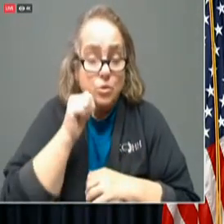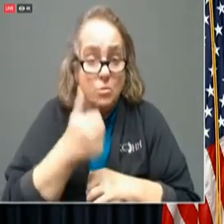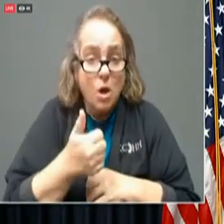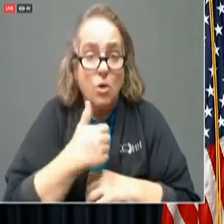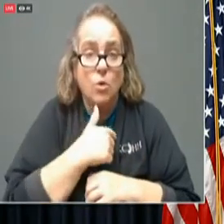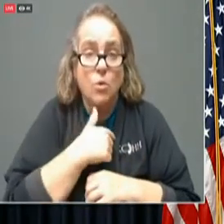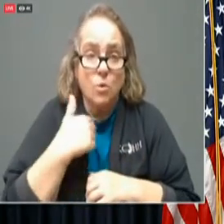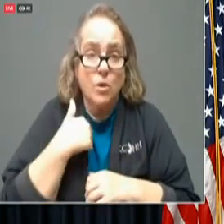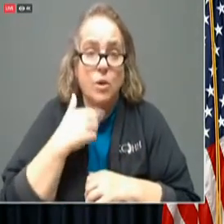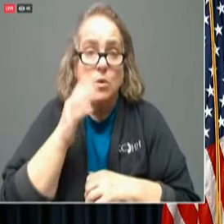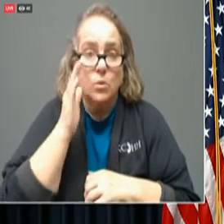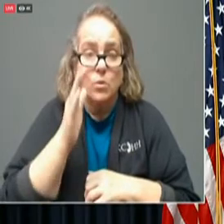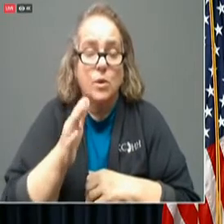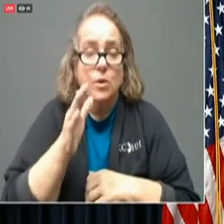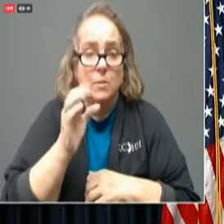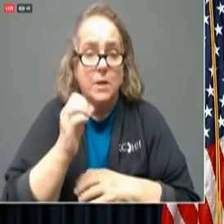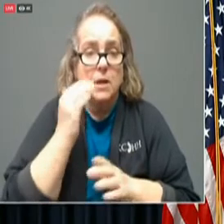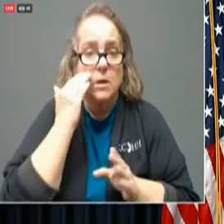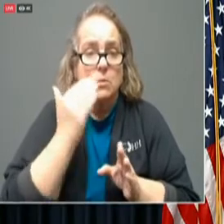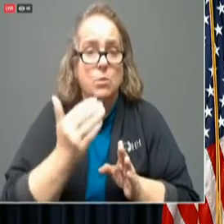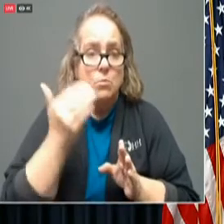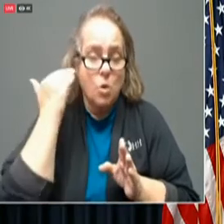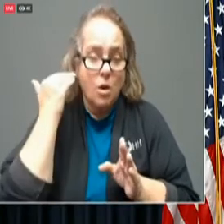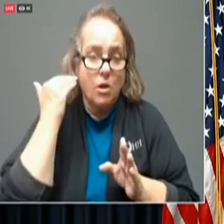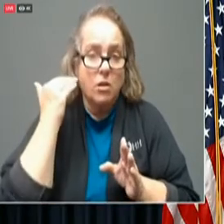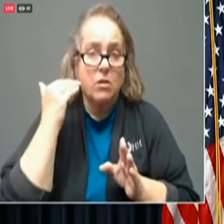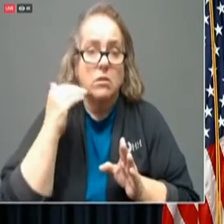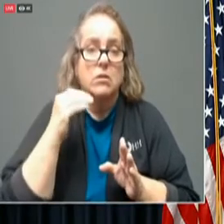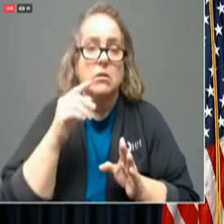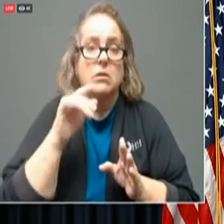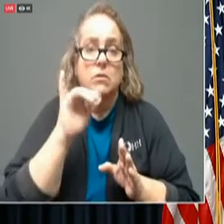memorializing those individuals,